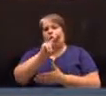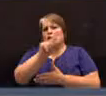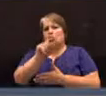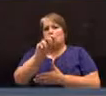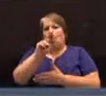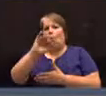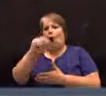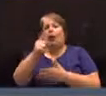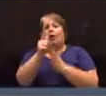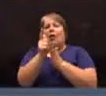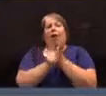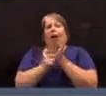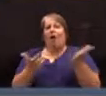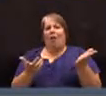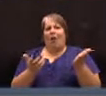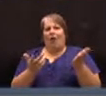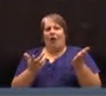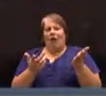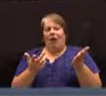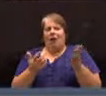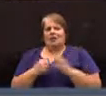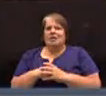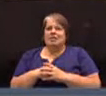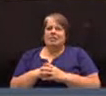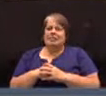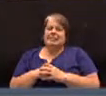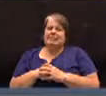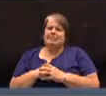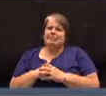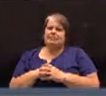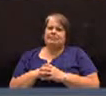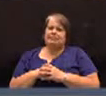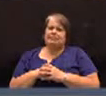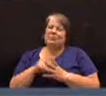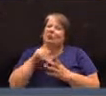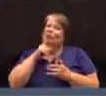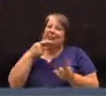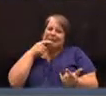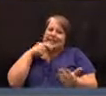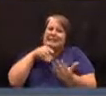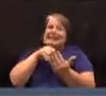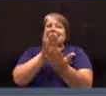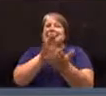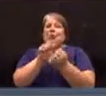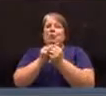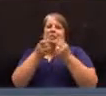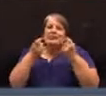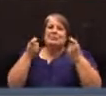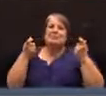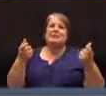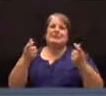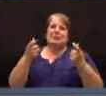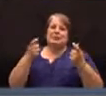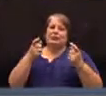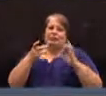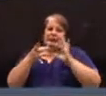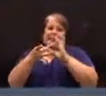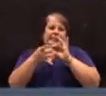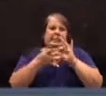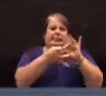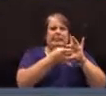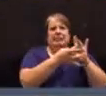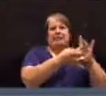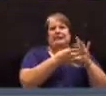laws. And it does not address all the larger, interconnected,